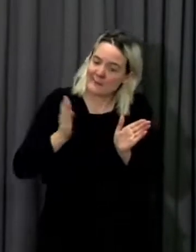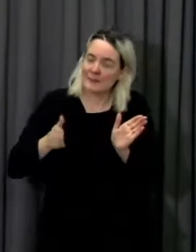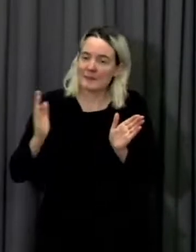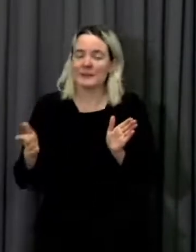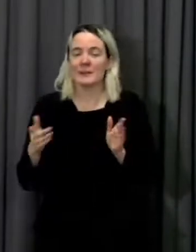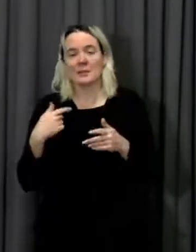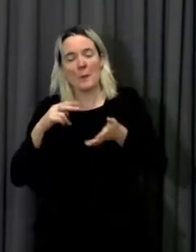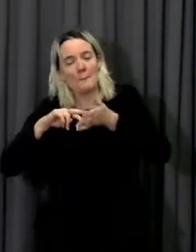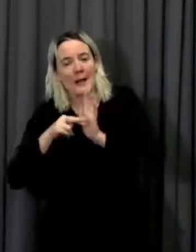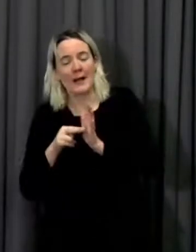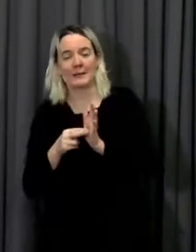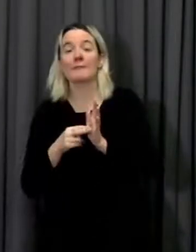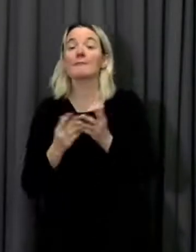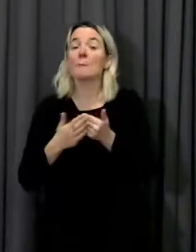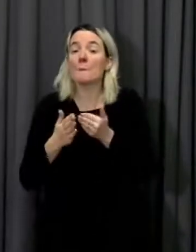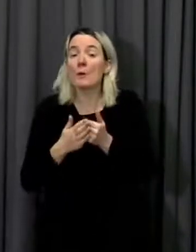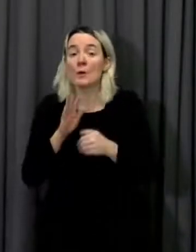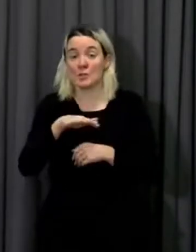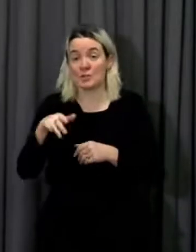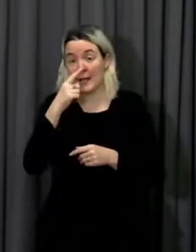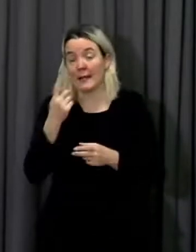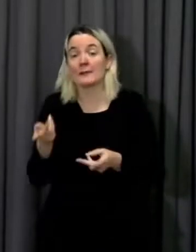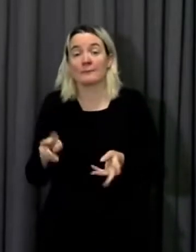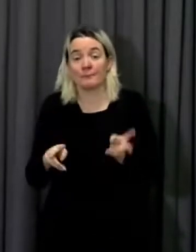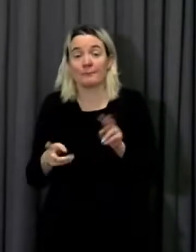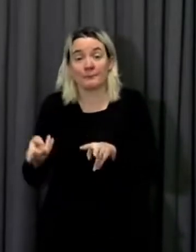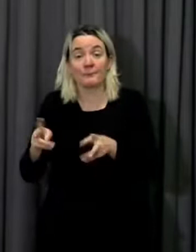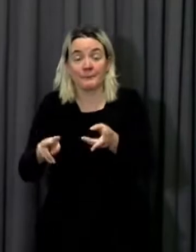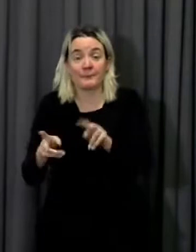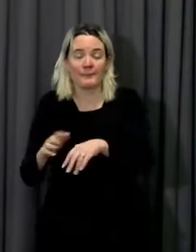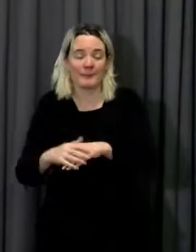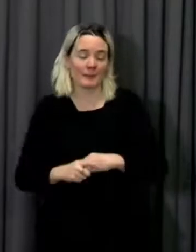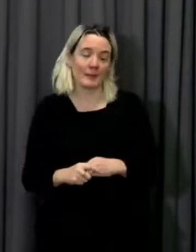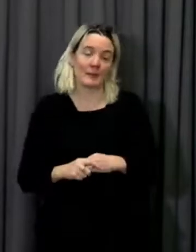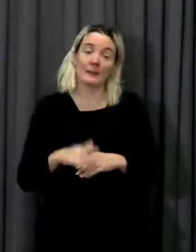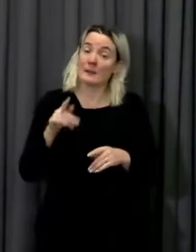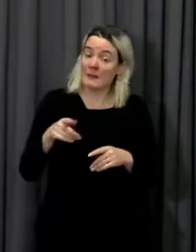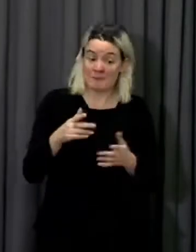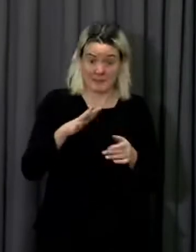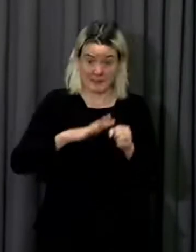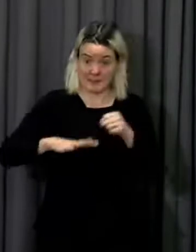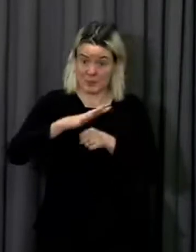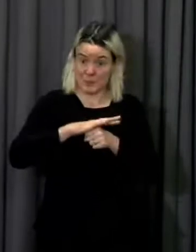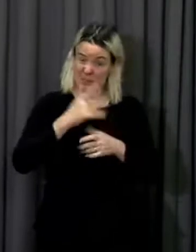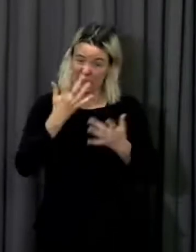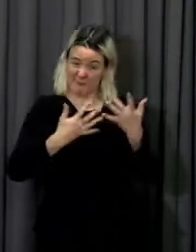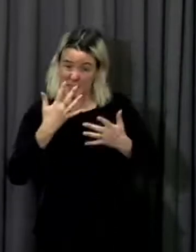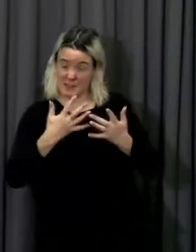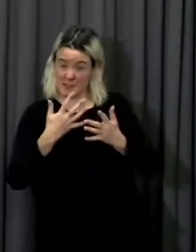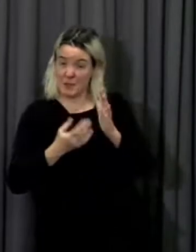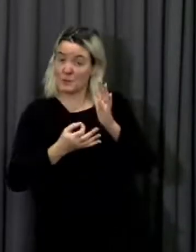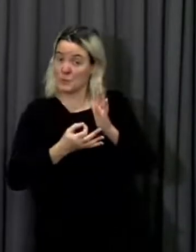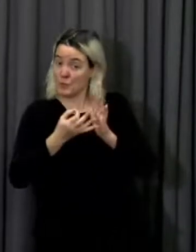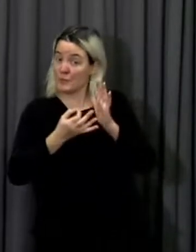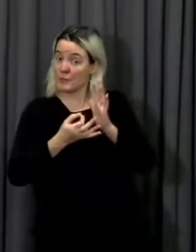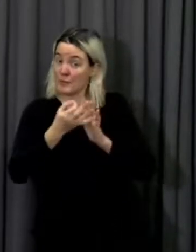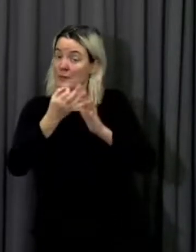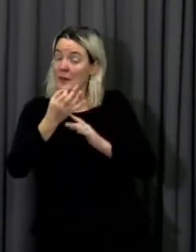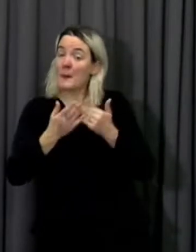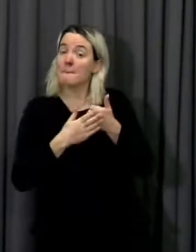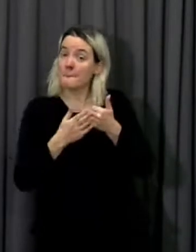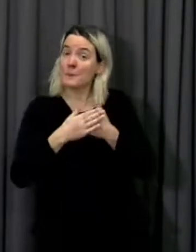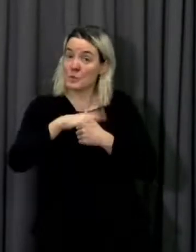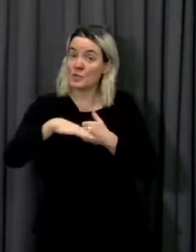As the public health situation continues to improve and the evidence shows it's safe to do so, more children